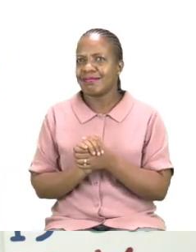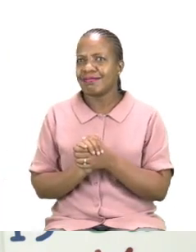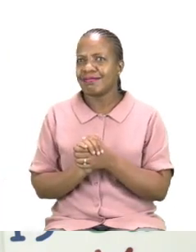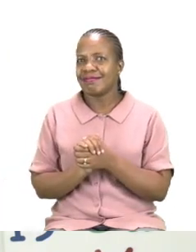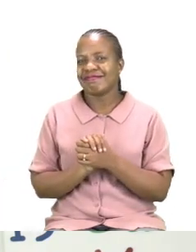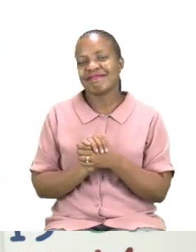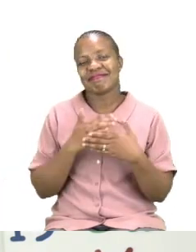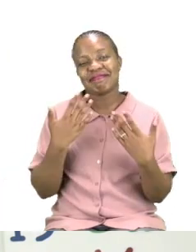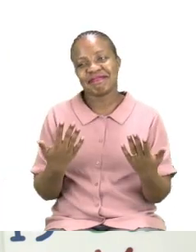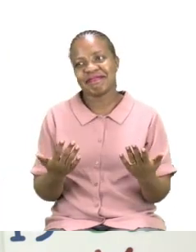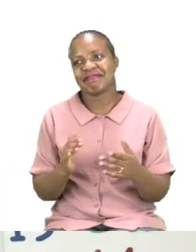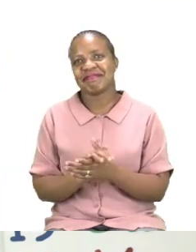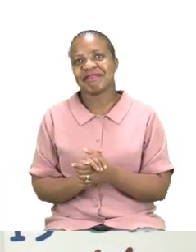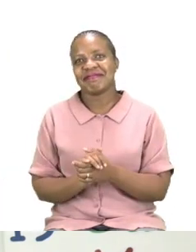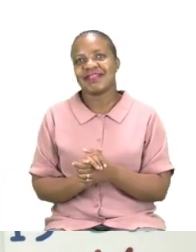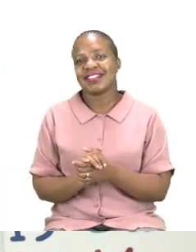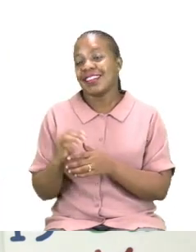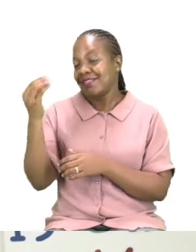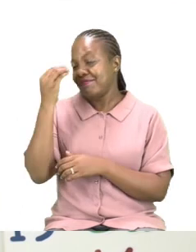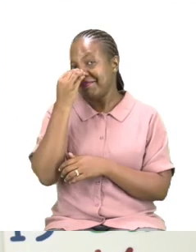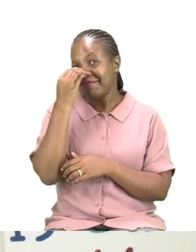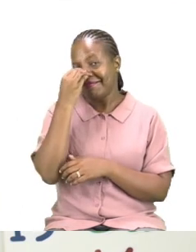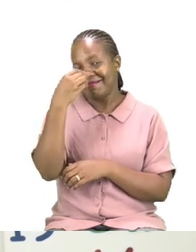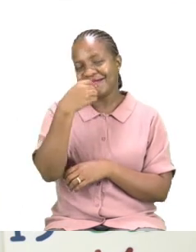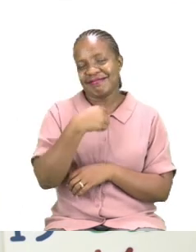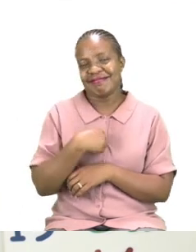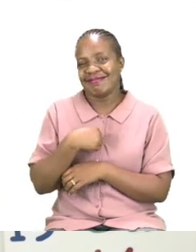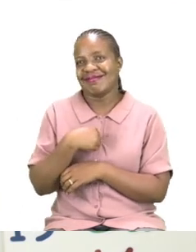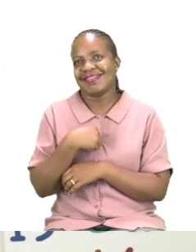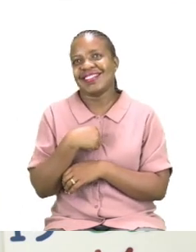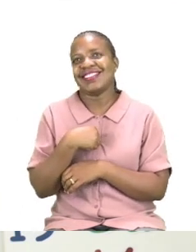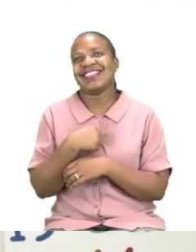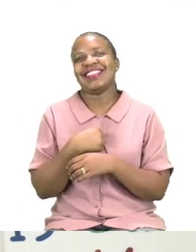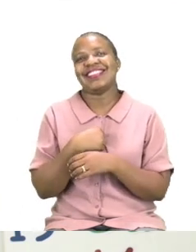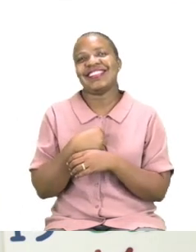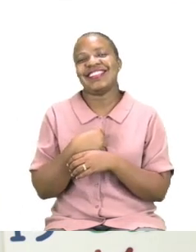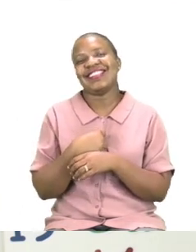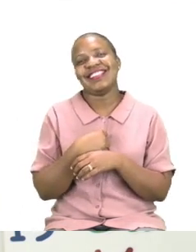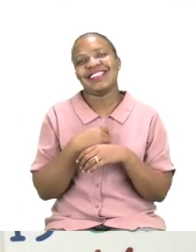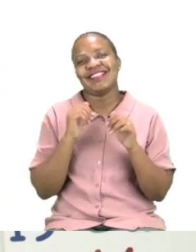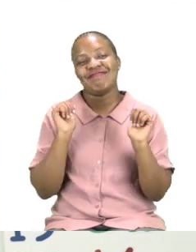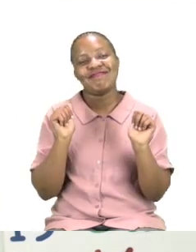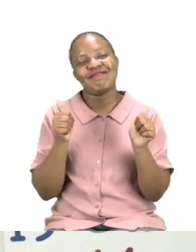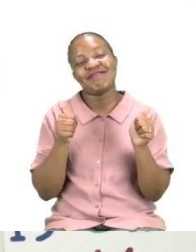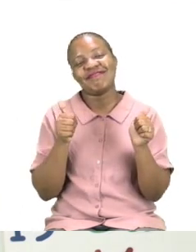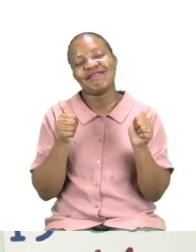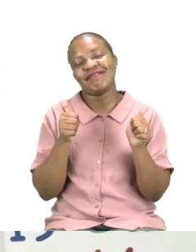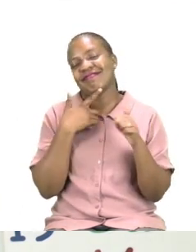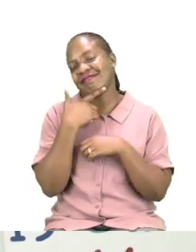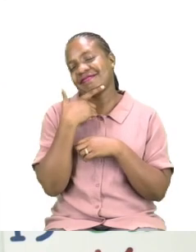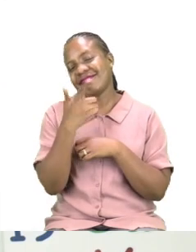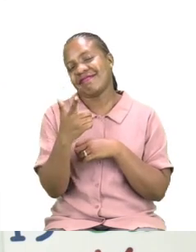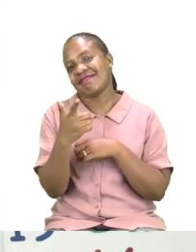So, from Zoshee and I, it's time to say thank you so much